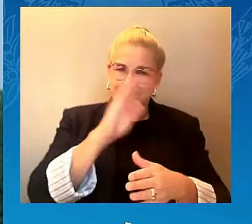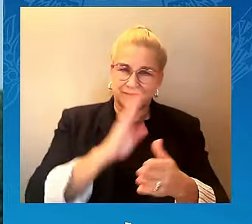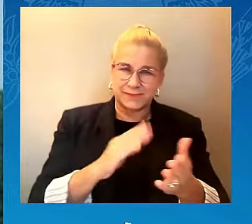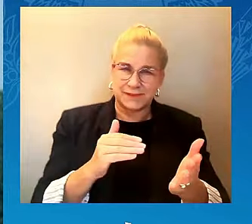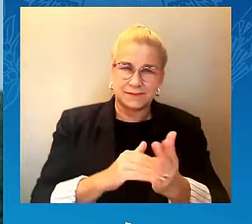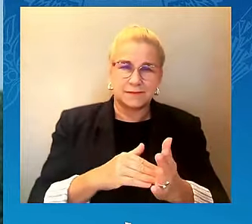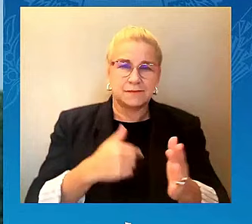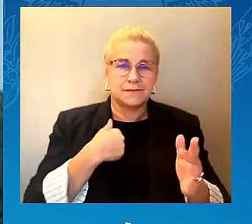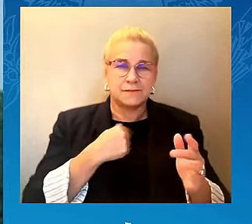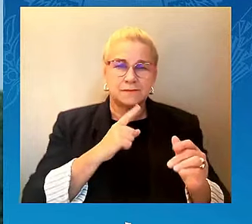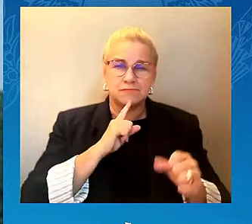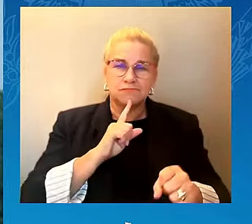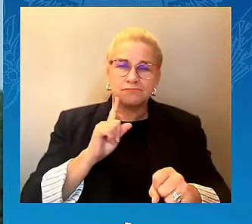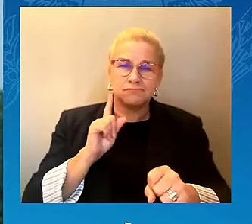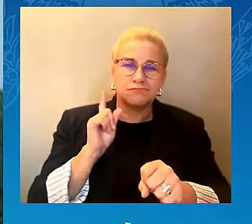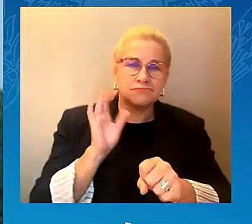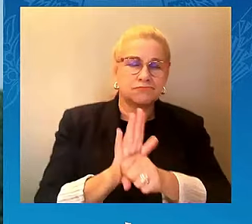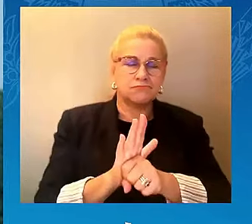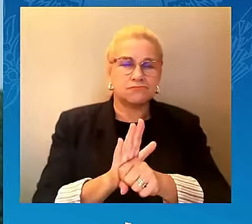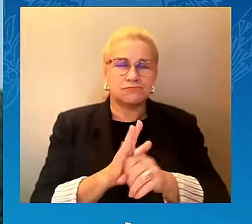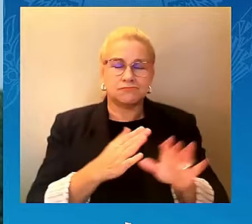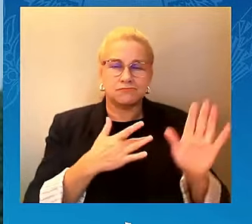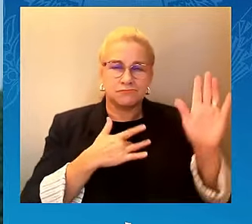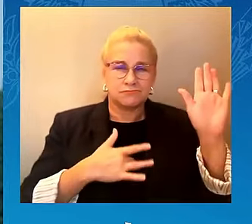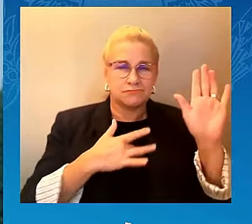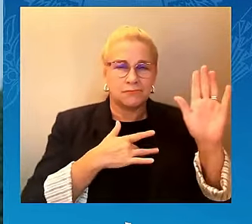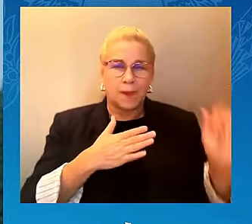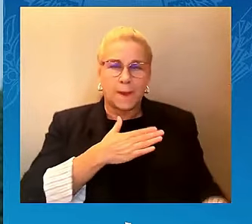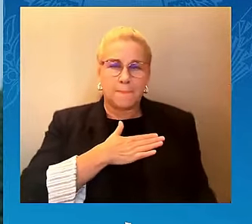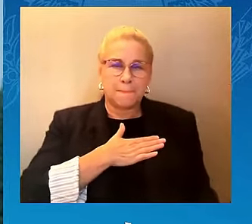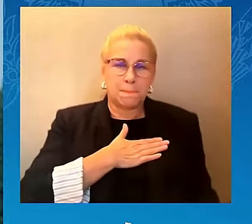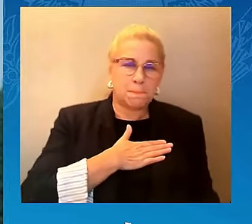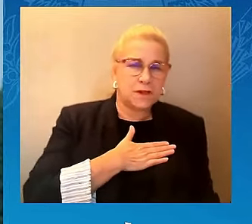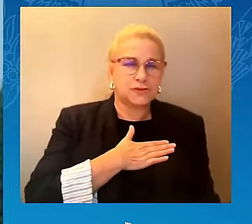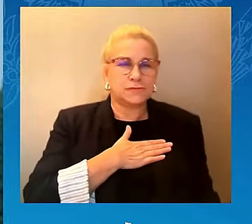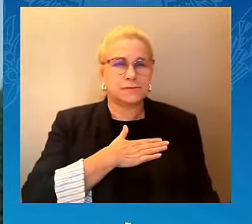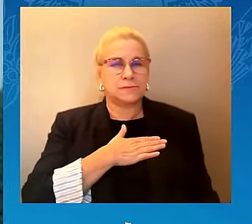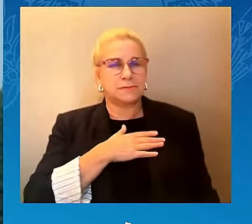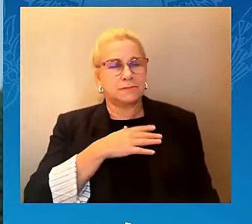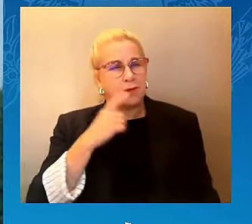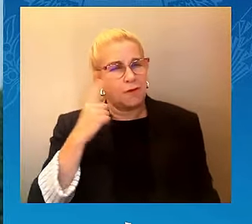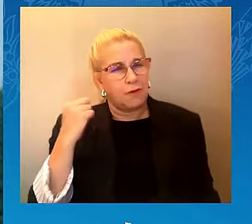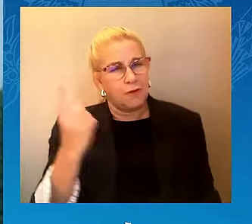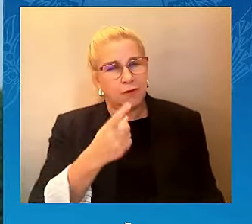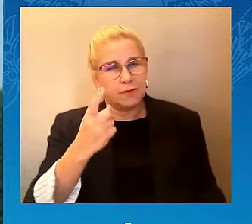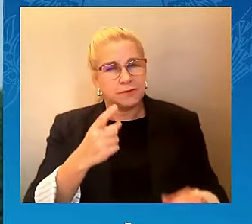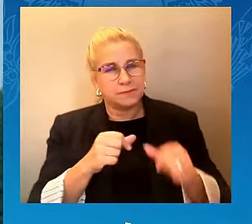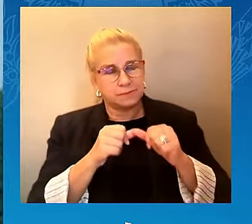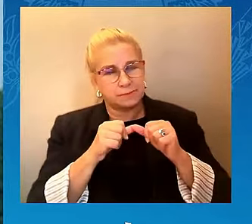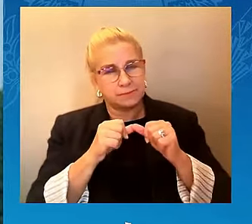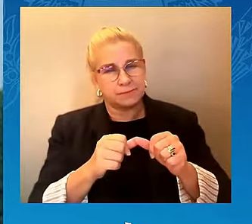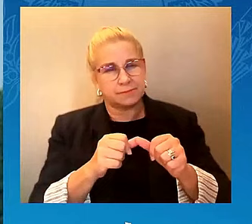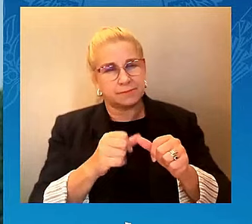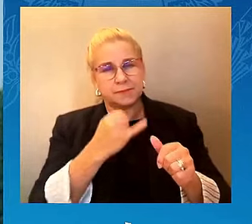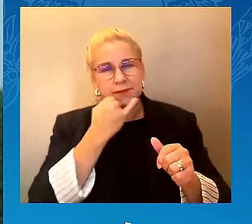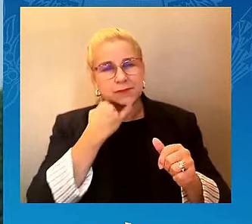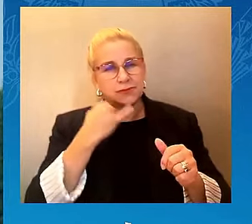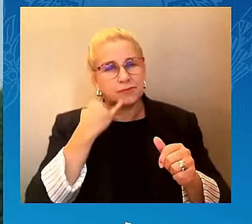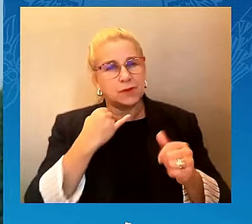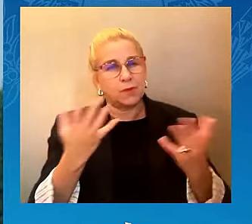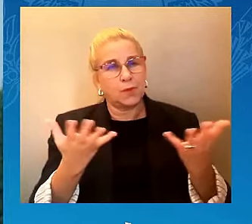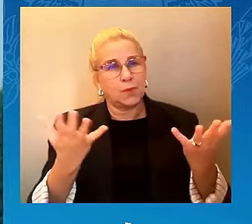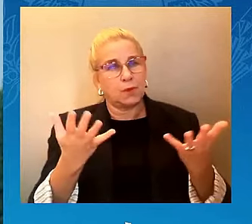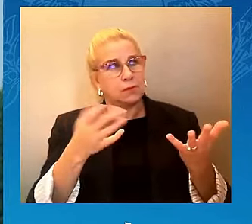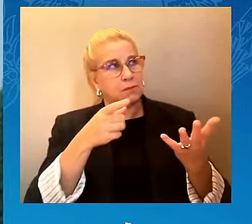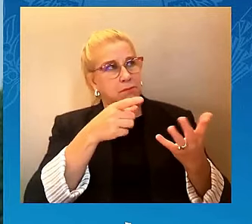defend itself. And that I will always work to ensure the safety and security of the